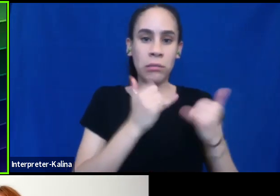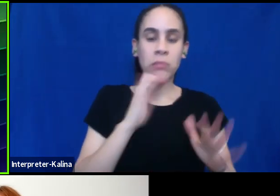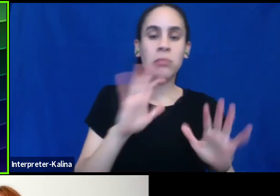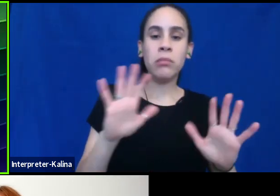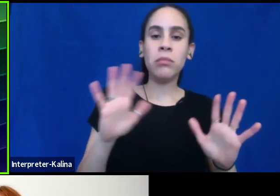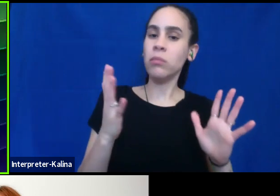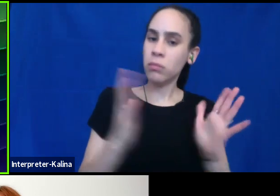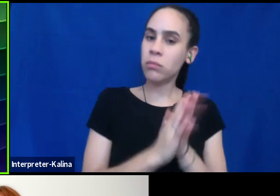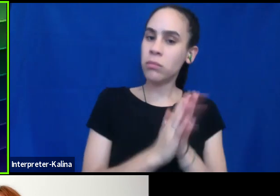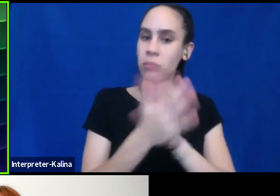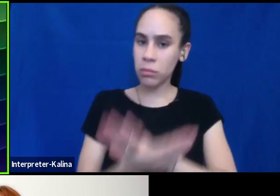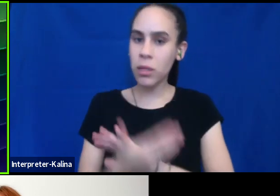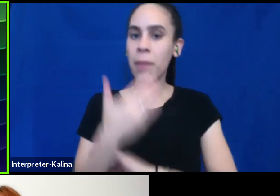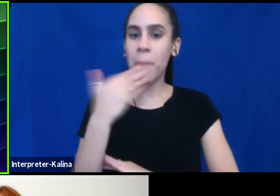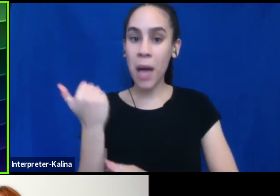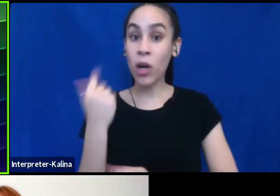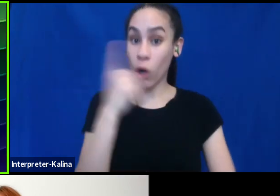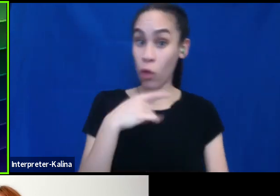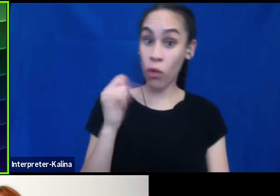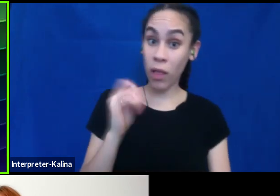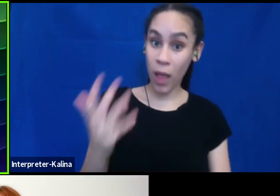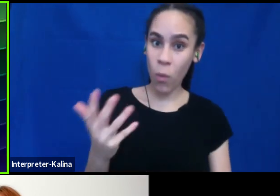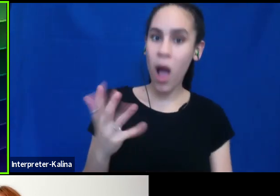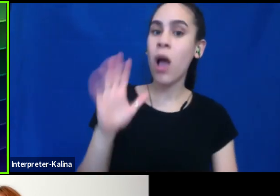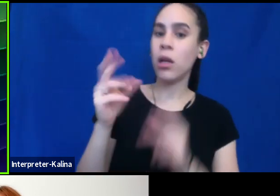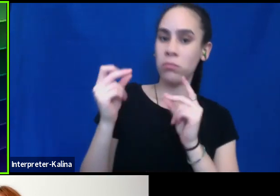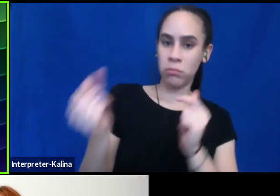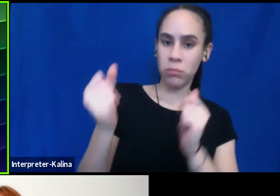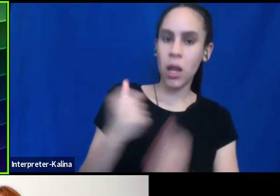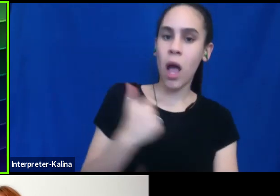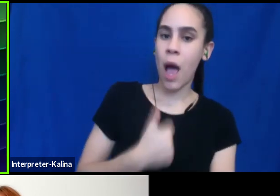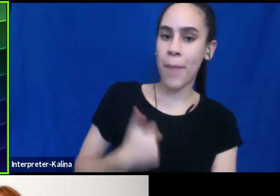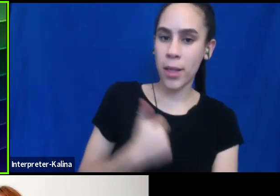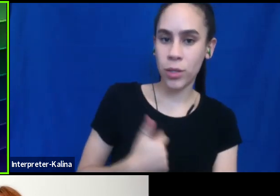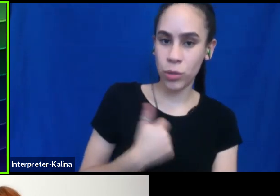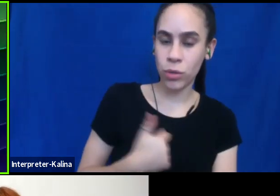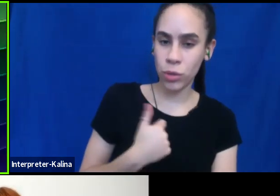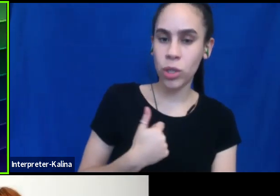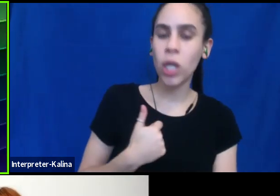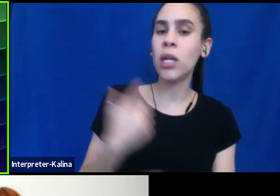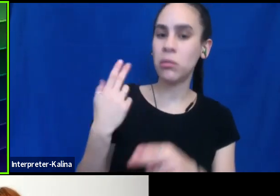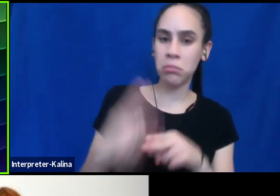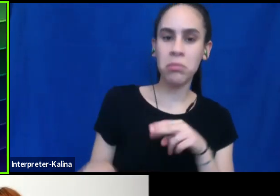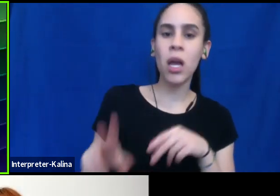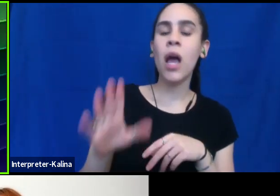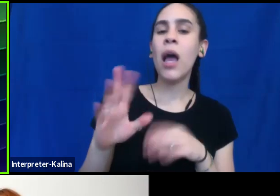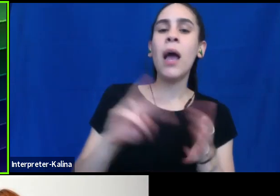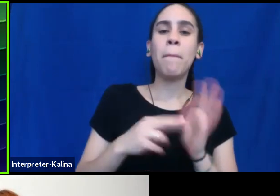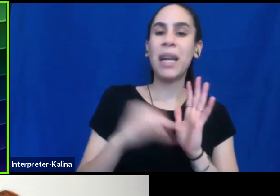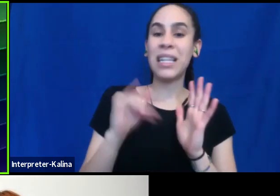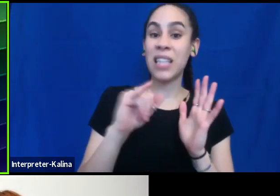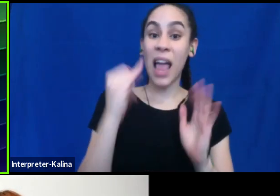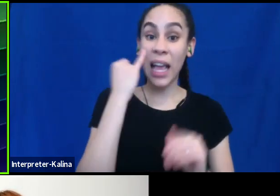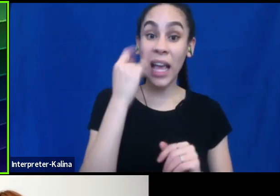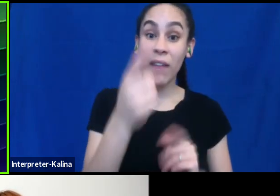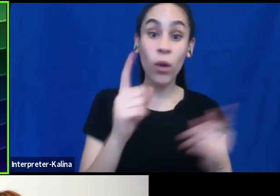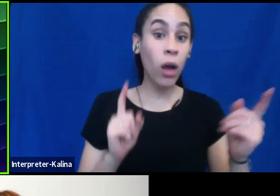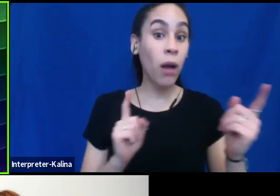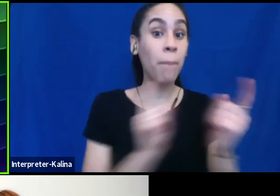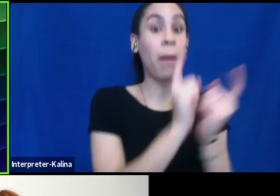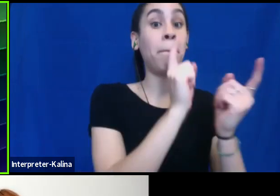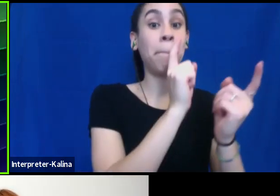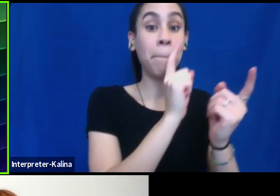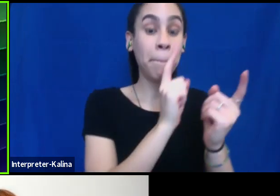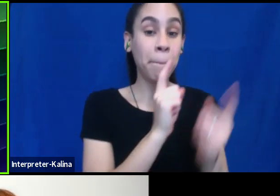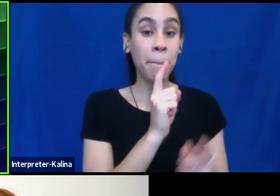that looks like is an apology, a quick apology. Um, I like to say it should be as if you bumped into someone on the street, right? You're not going to